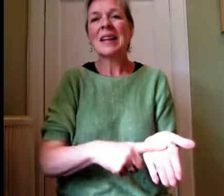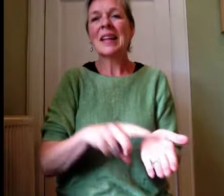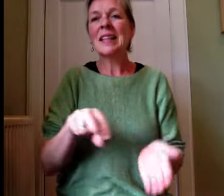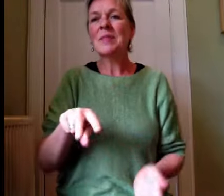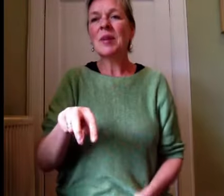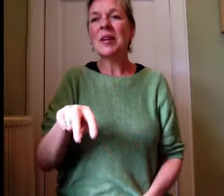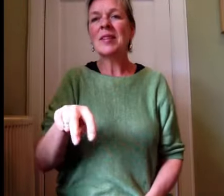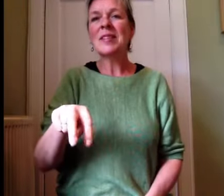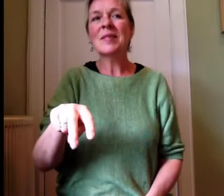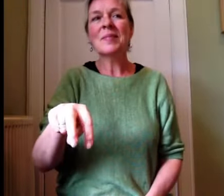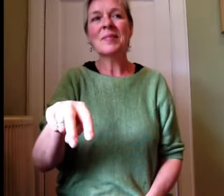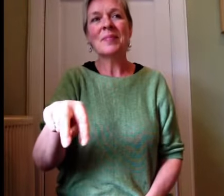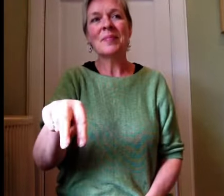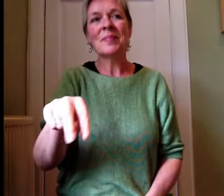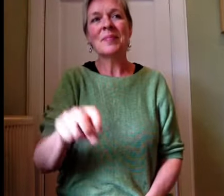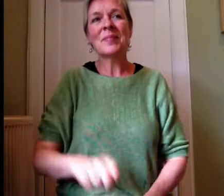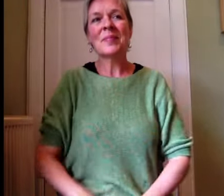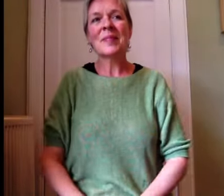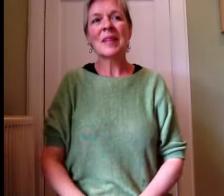Ladybird.